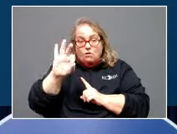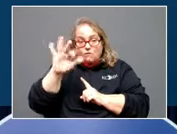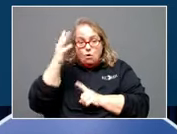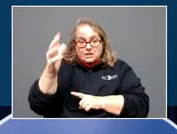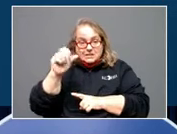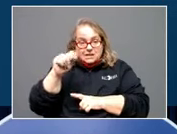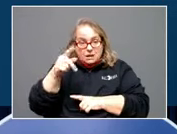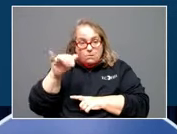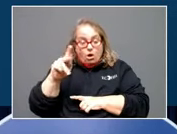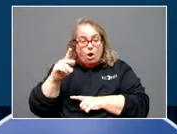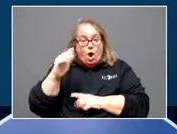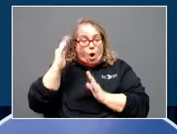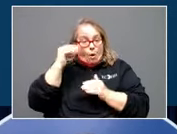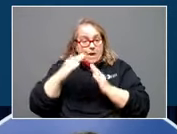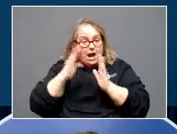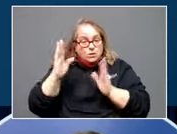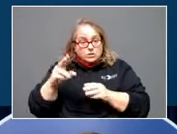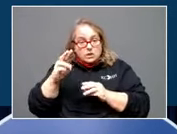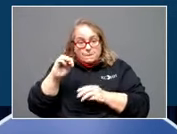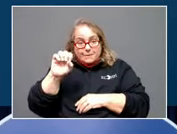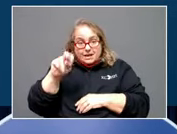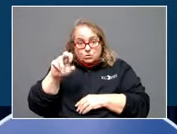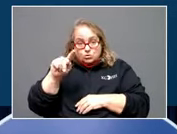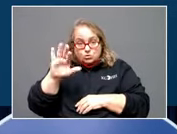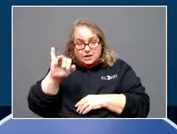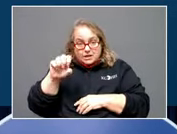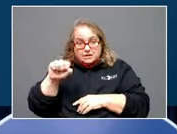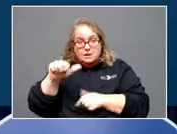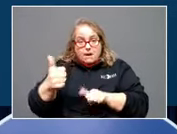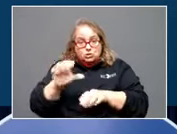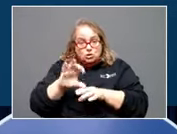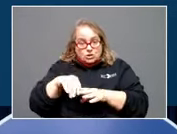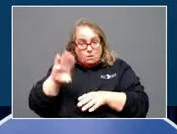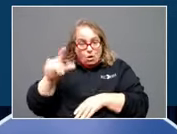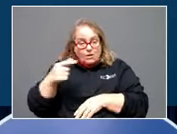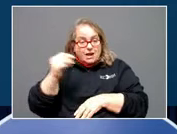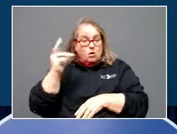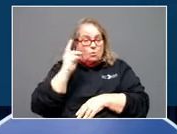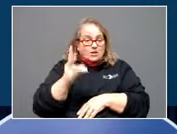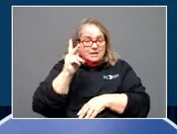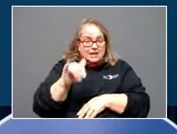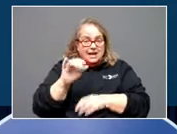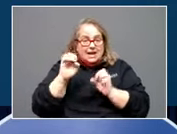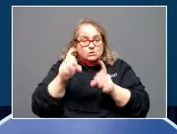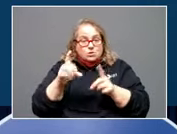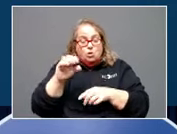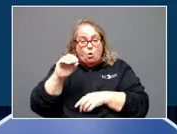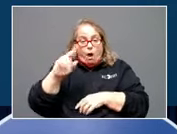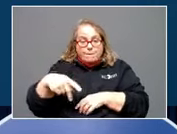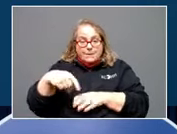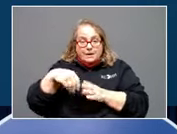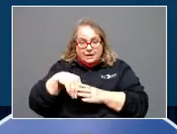Ministries at the Forest Park Baptist Church in Bowling Green, and the West Kentucky Educational Cooperative in